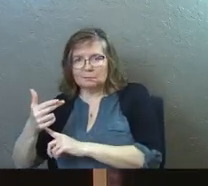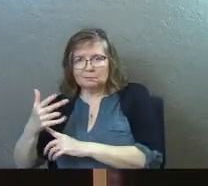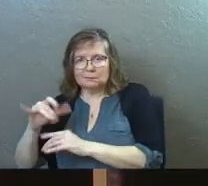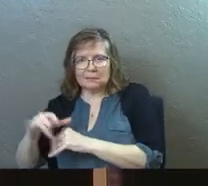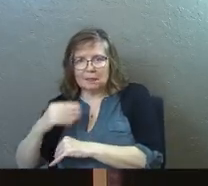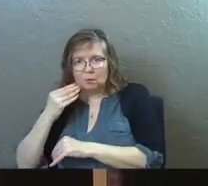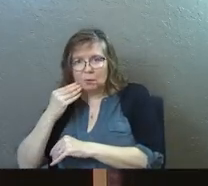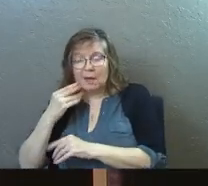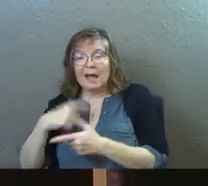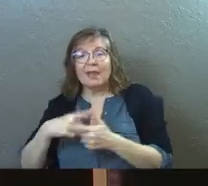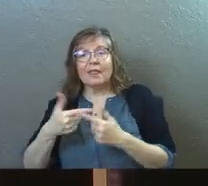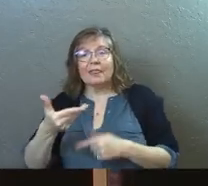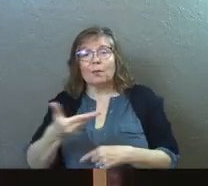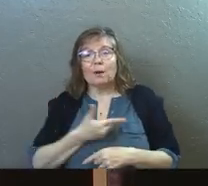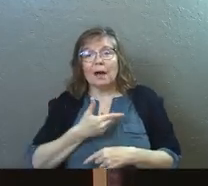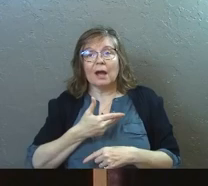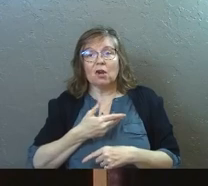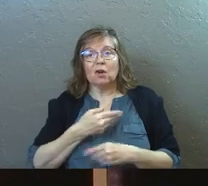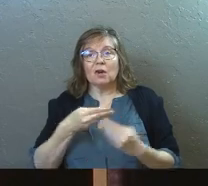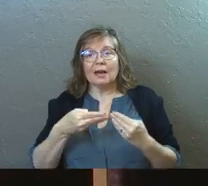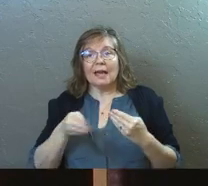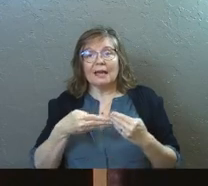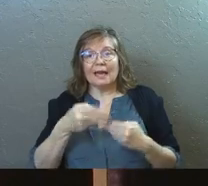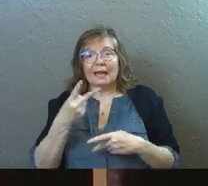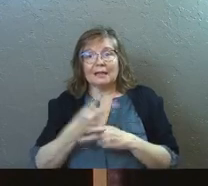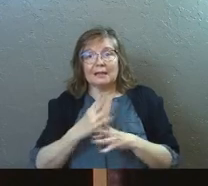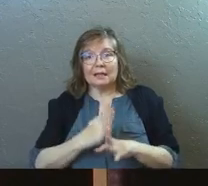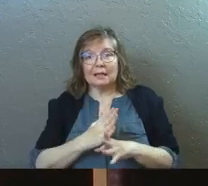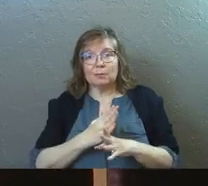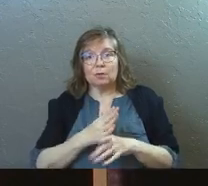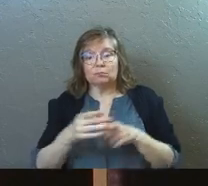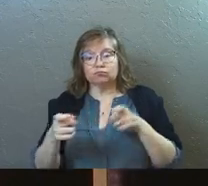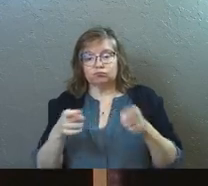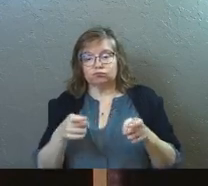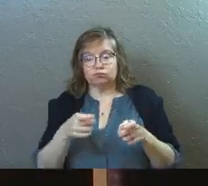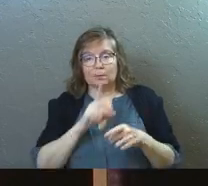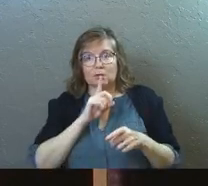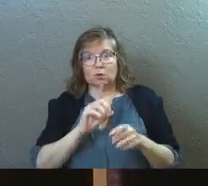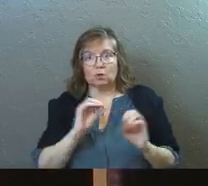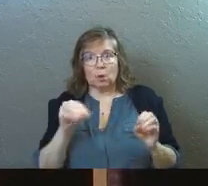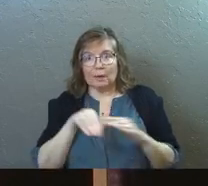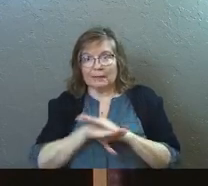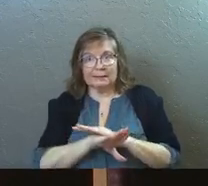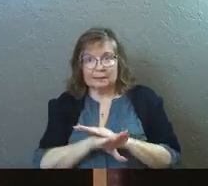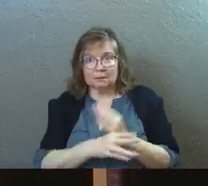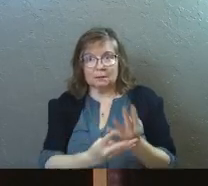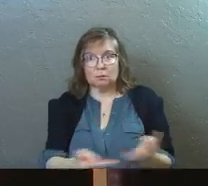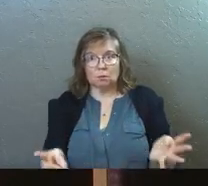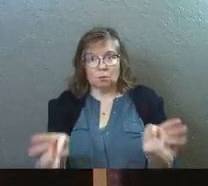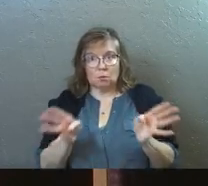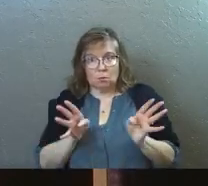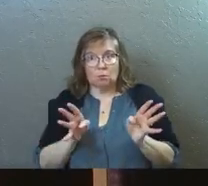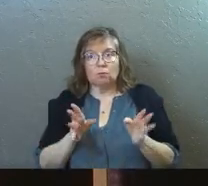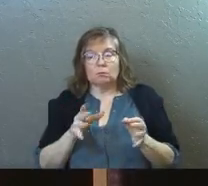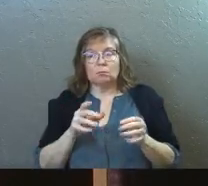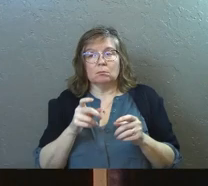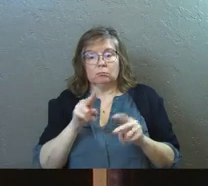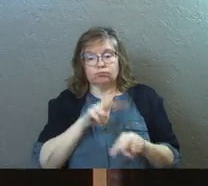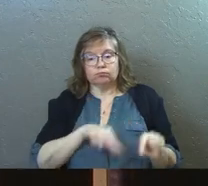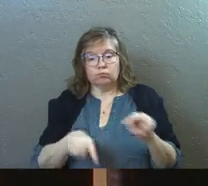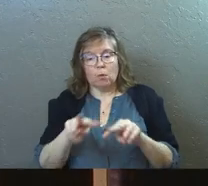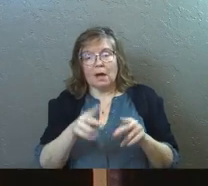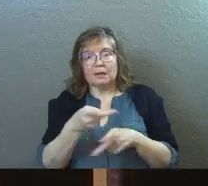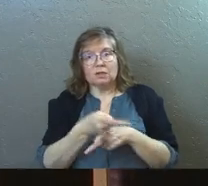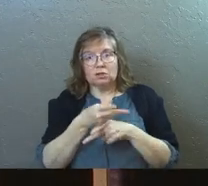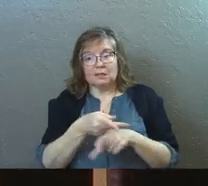And there'd be a hired gatekeeper there taking charge of the sheep like a security guard, paid security guard, over the